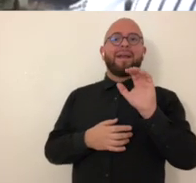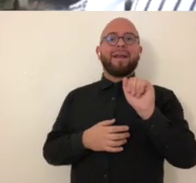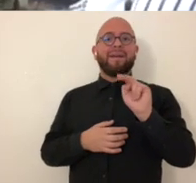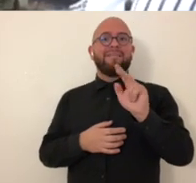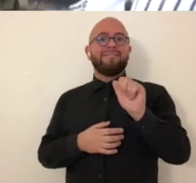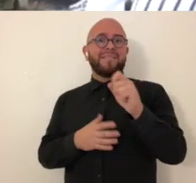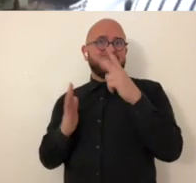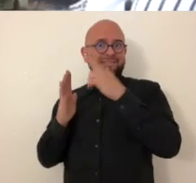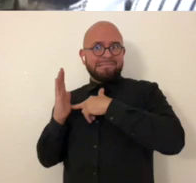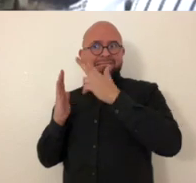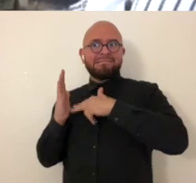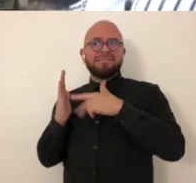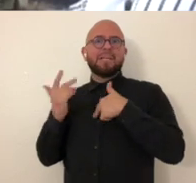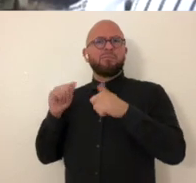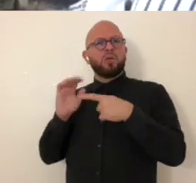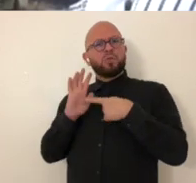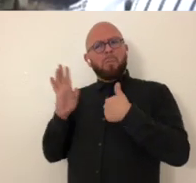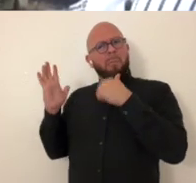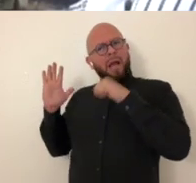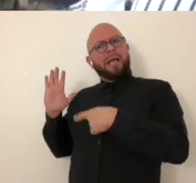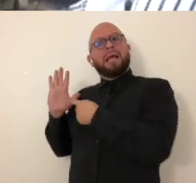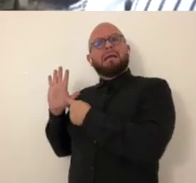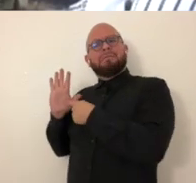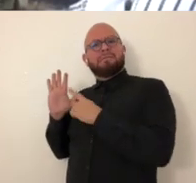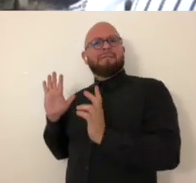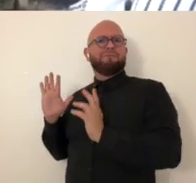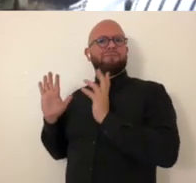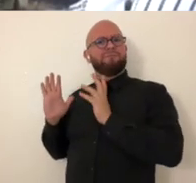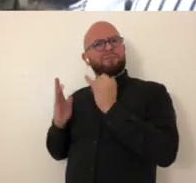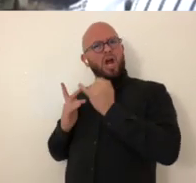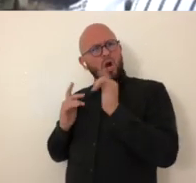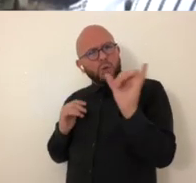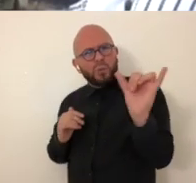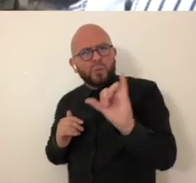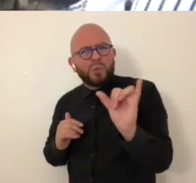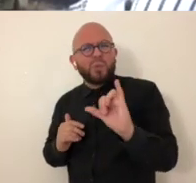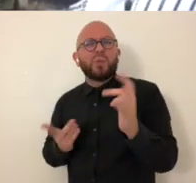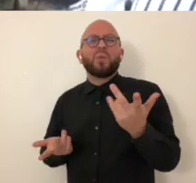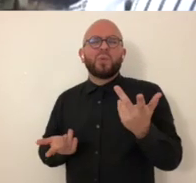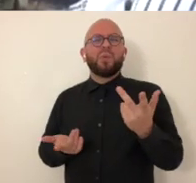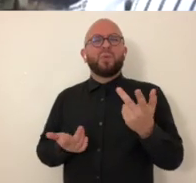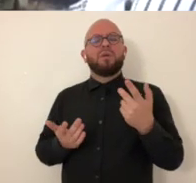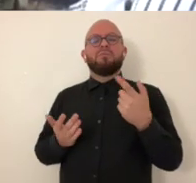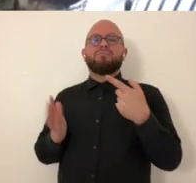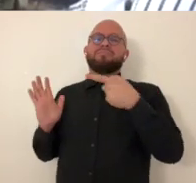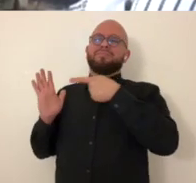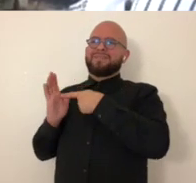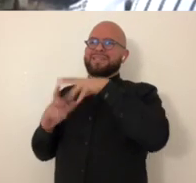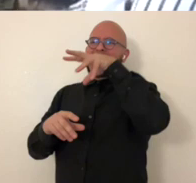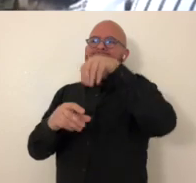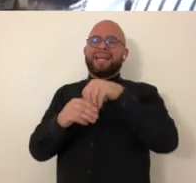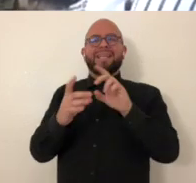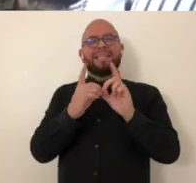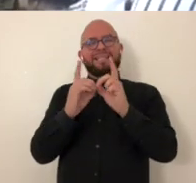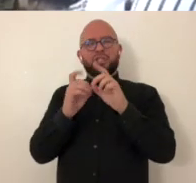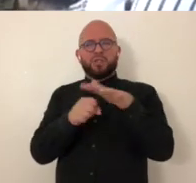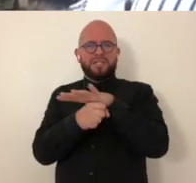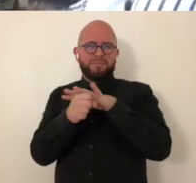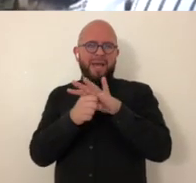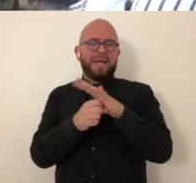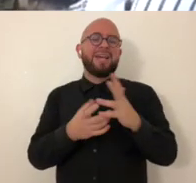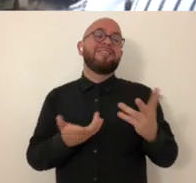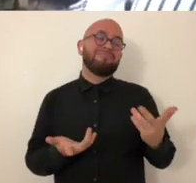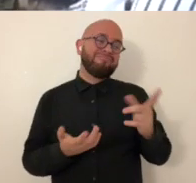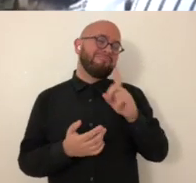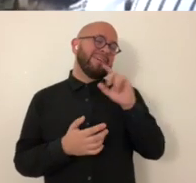skills as a painter with all my canvases as well and show that i can paint create these pieces on that sort of fine art level i think